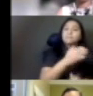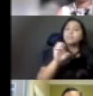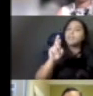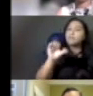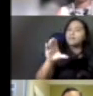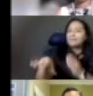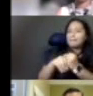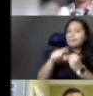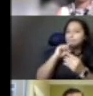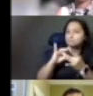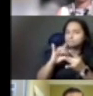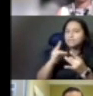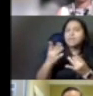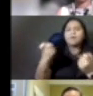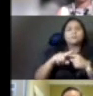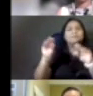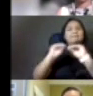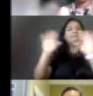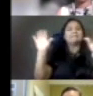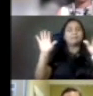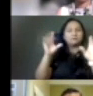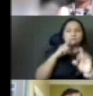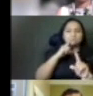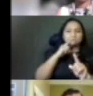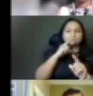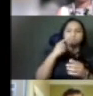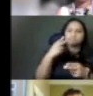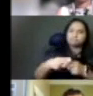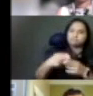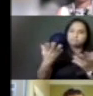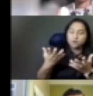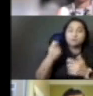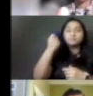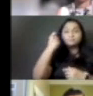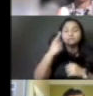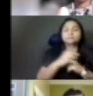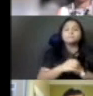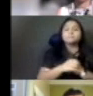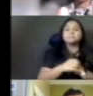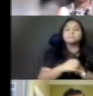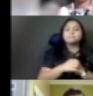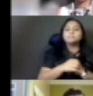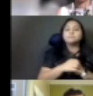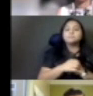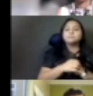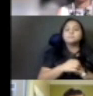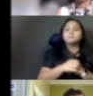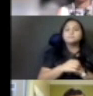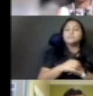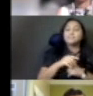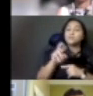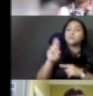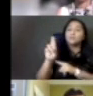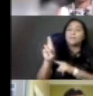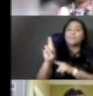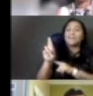clear and point out is that, you know, we're not, the threat is not from the Republican side. We're not dealing with the typical Republicans. We're dealing with Trump